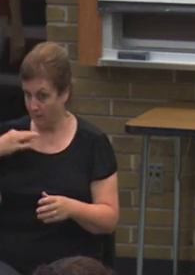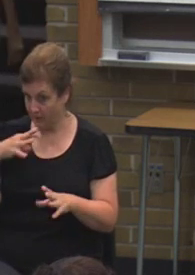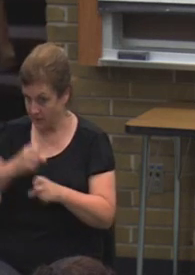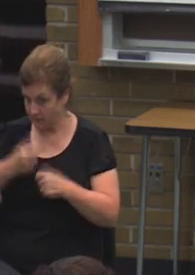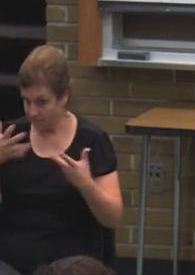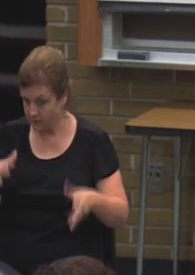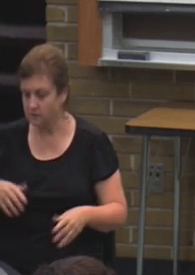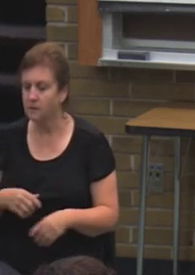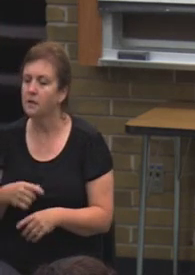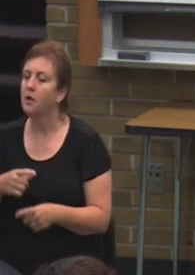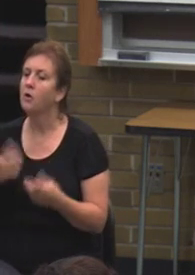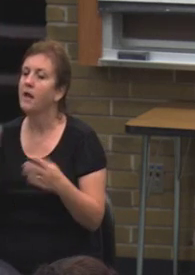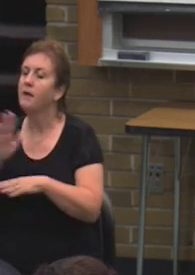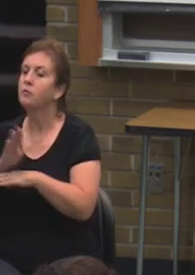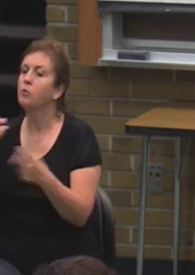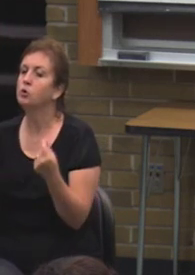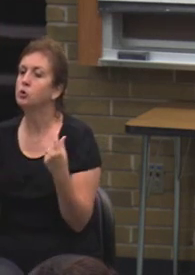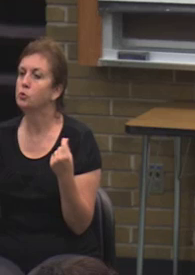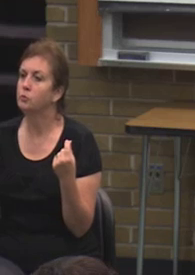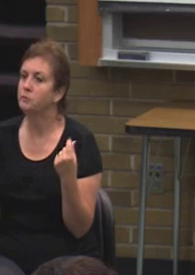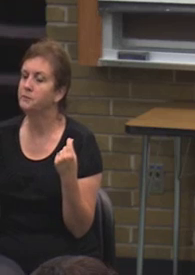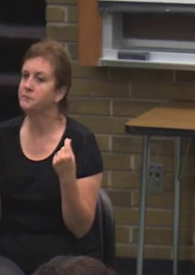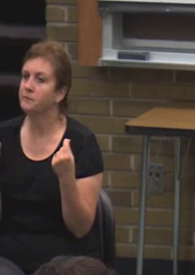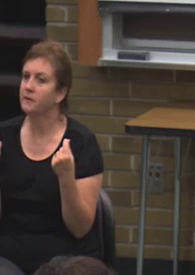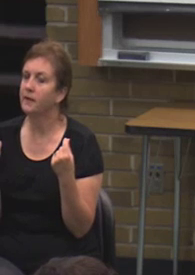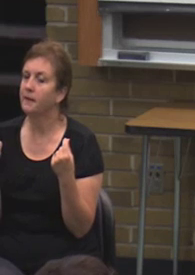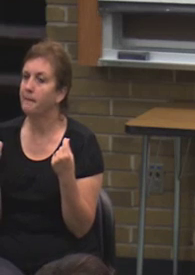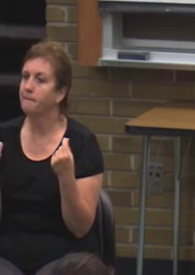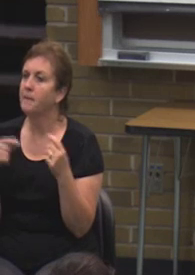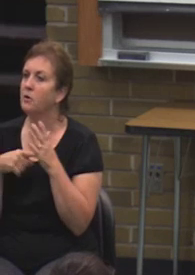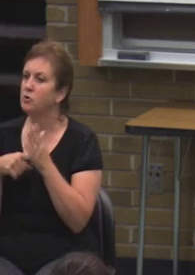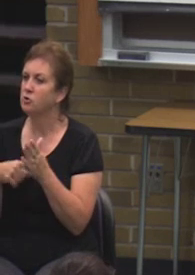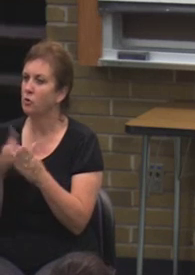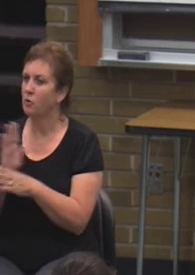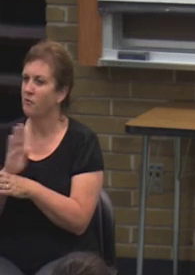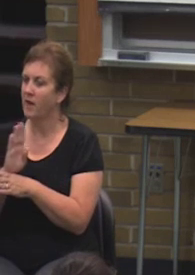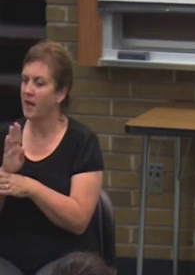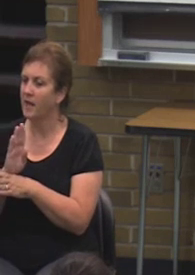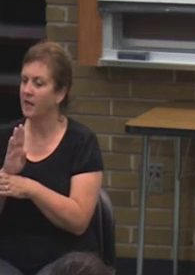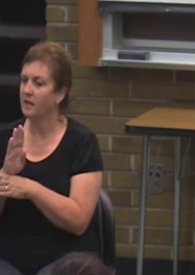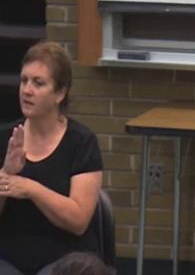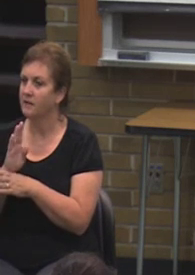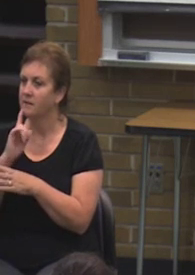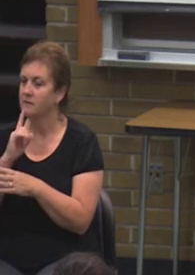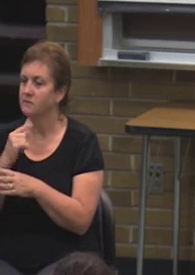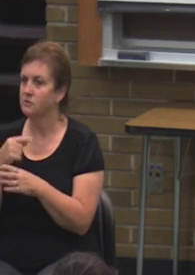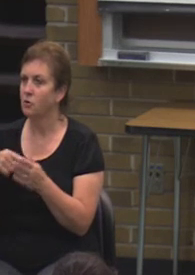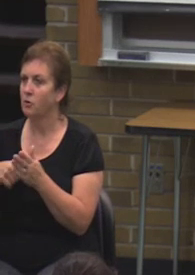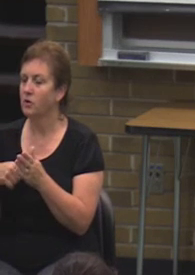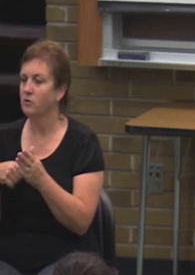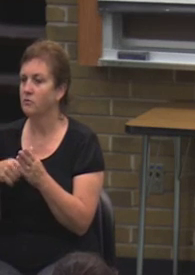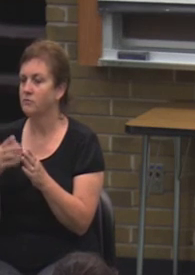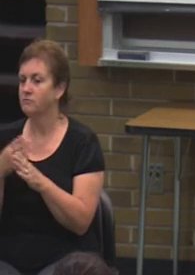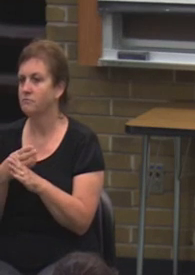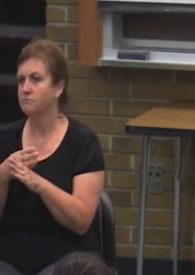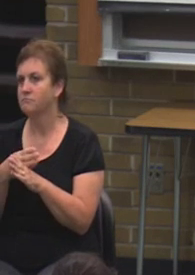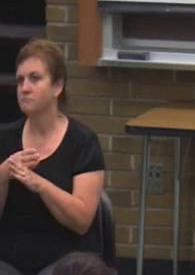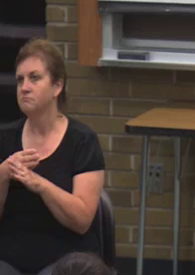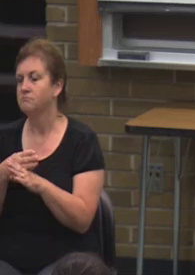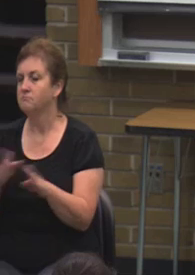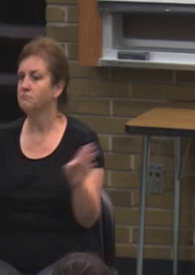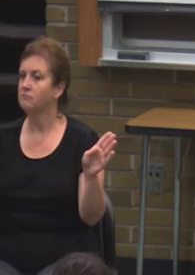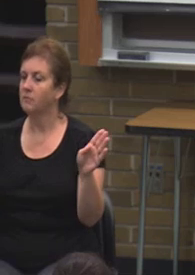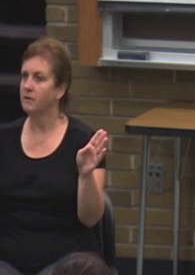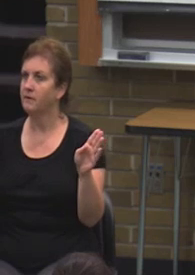This afternoon, what we are going to do is we're going to present a video to you that will give you an overview about the financial aid